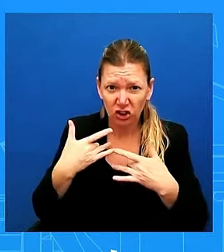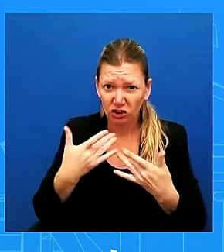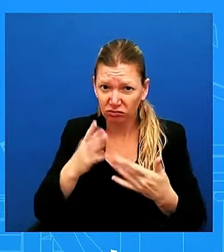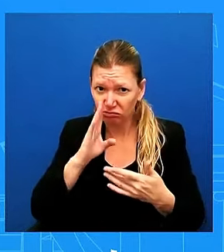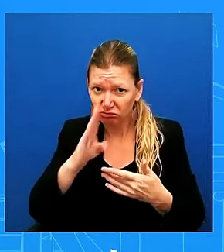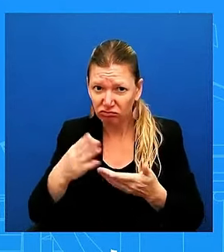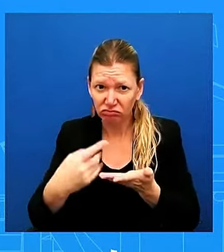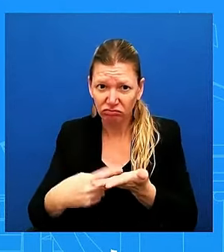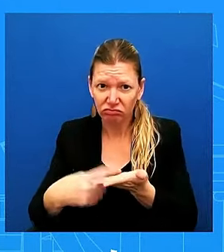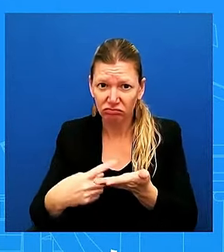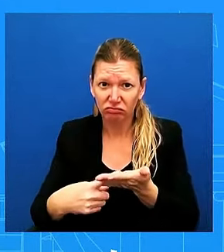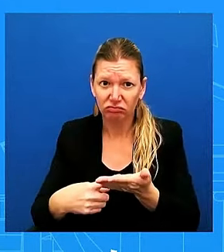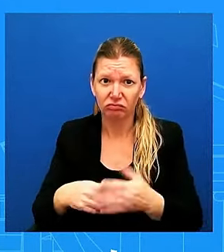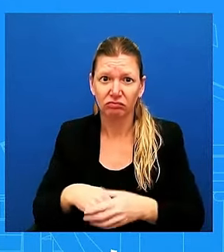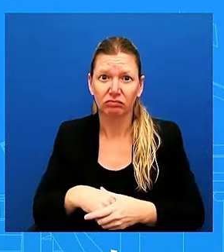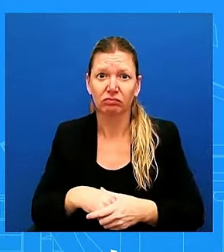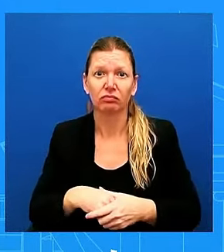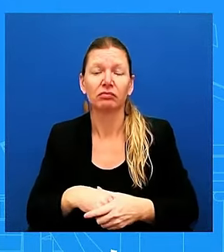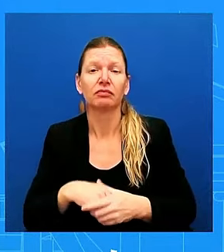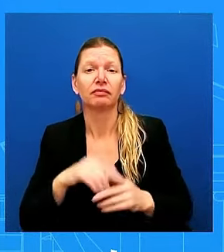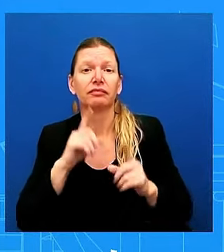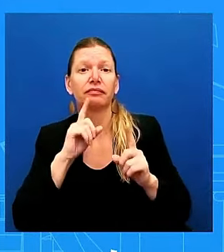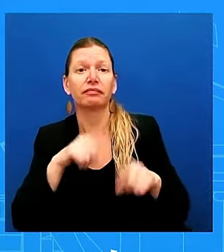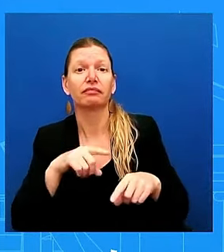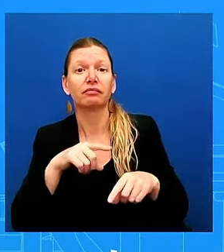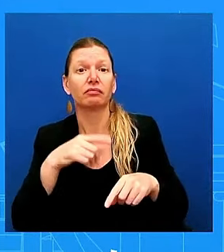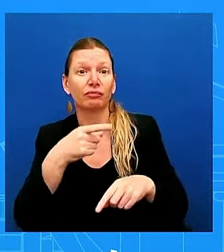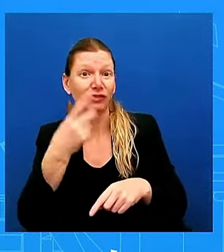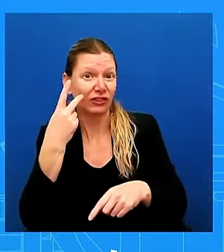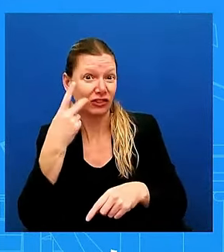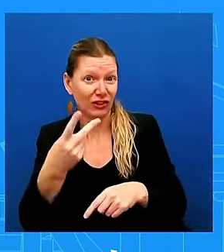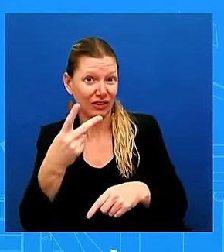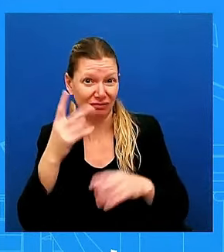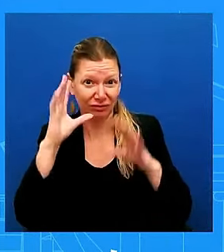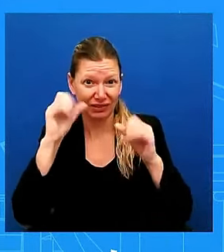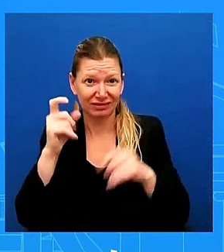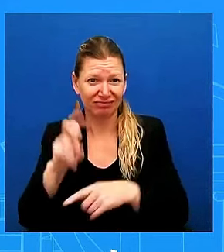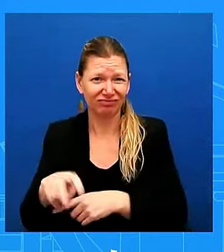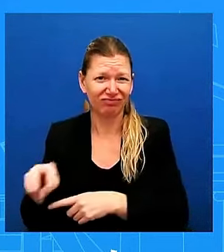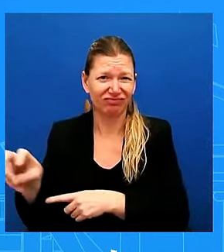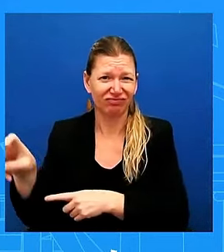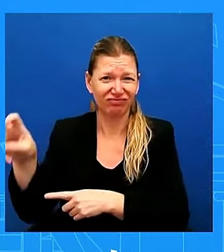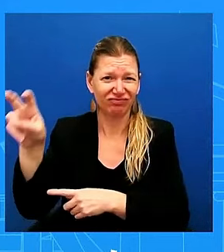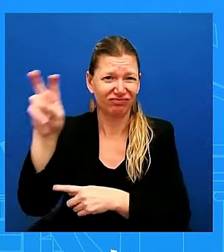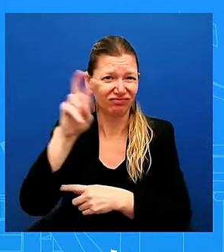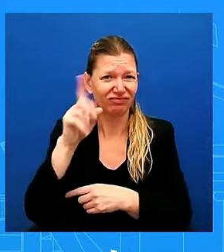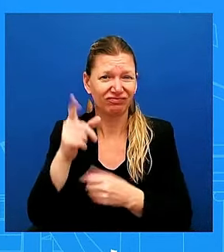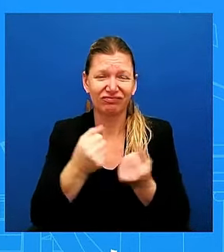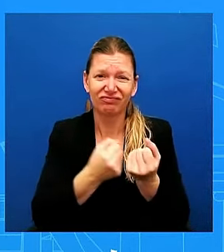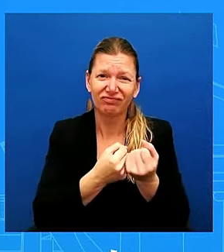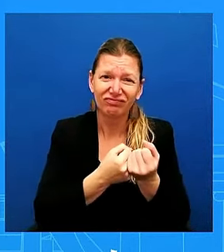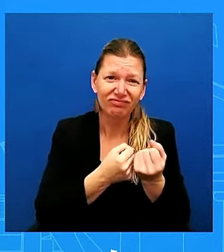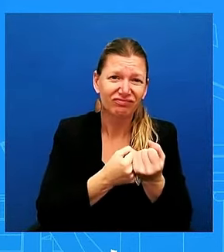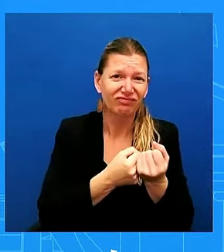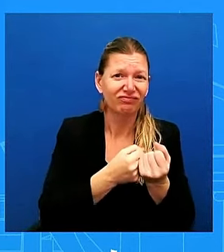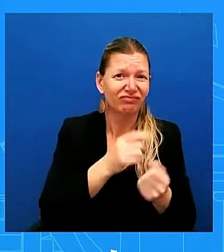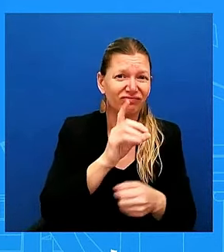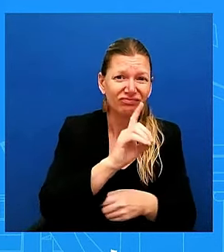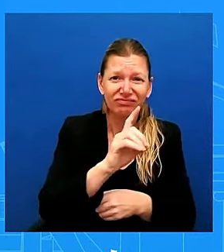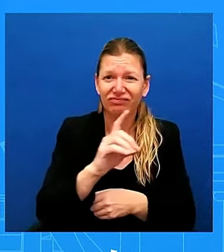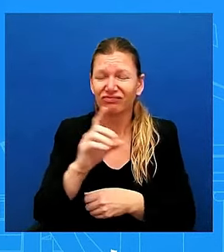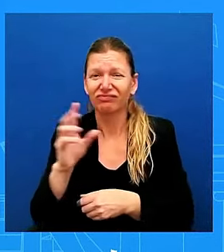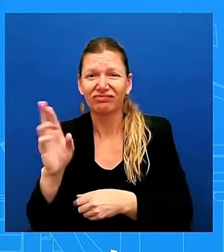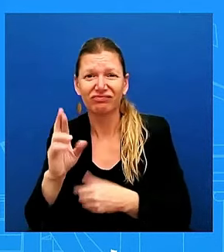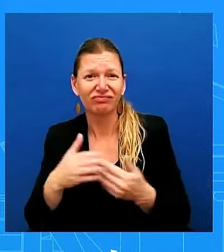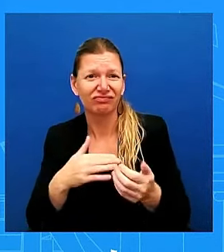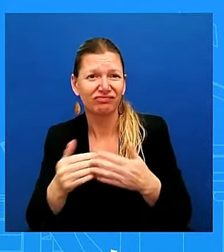able, we saw him in a bipartisan way, uh, on the road in North Carolina, South Carolina, Georgia, and, uh, Florida. And